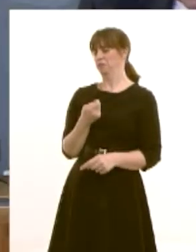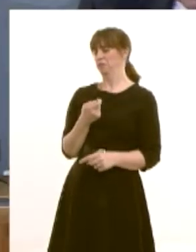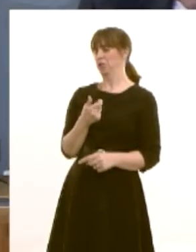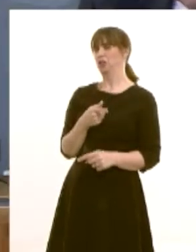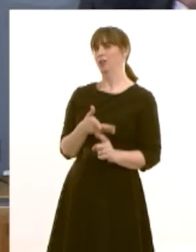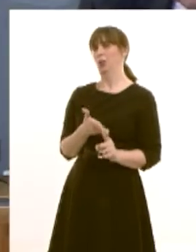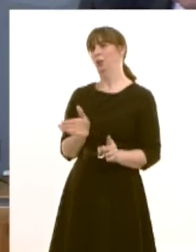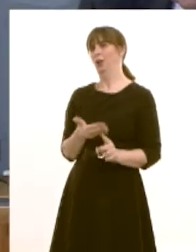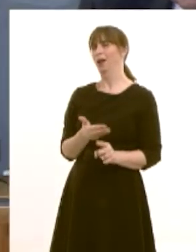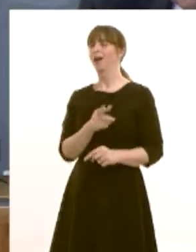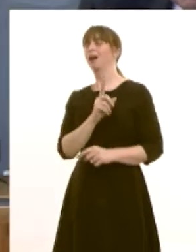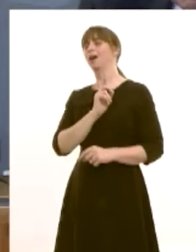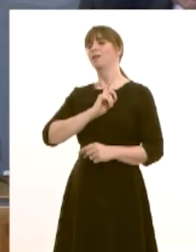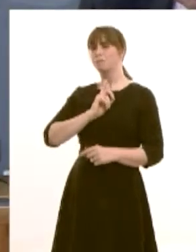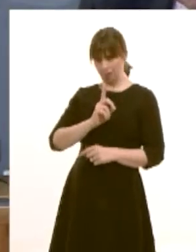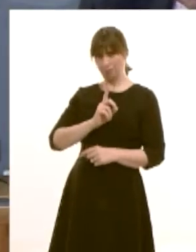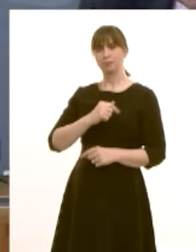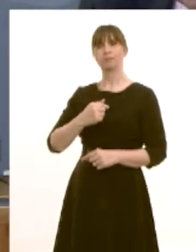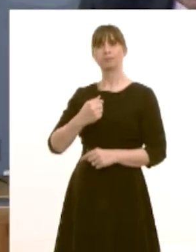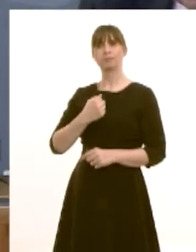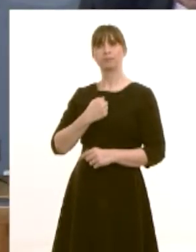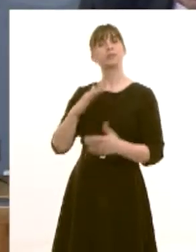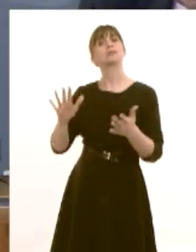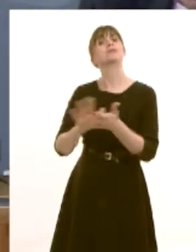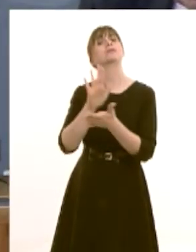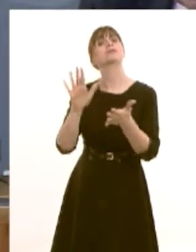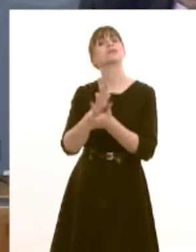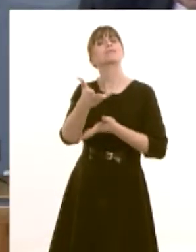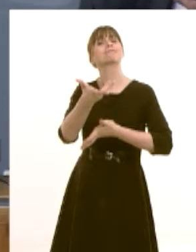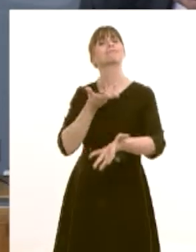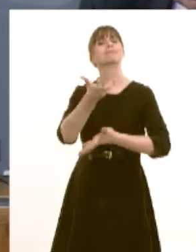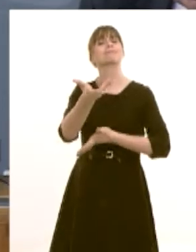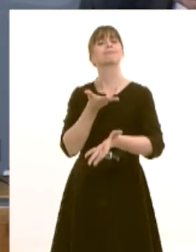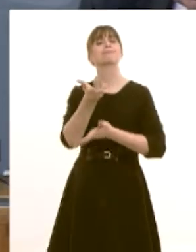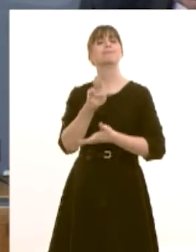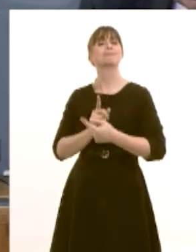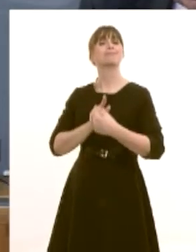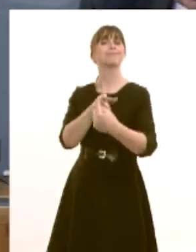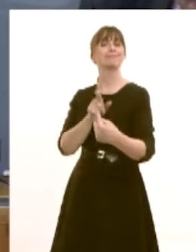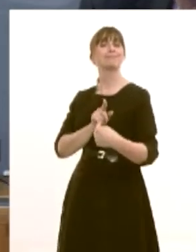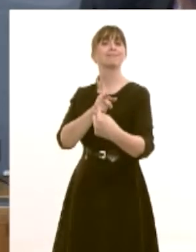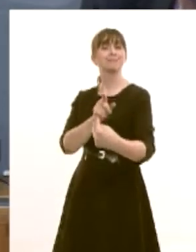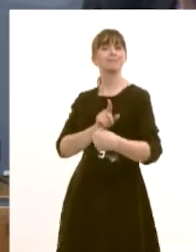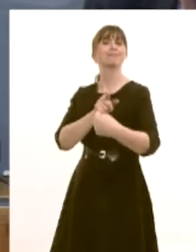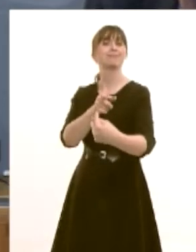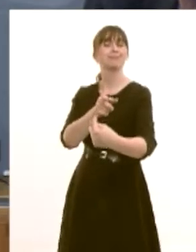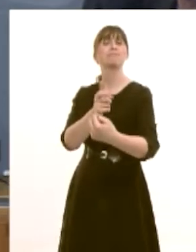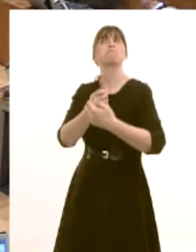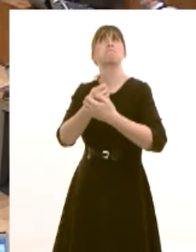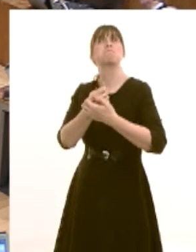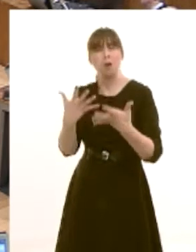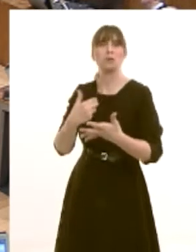but i have uh but i have greatly enjoyed uh the encounters uh across uh the chamber mostly